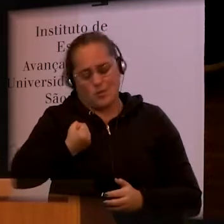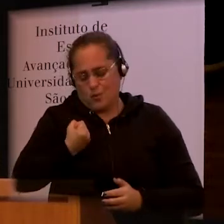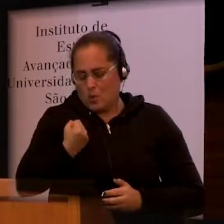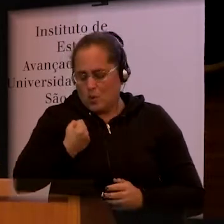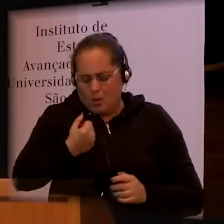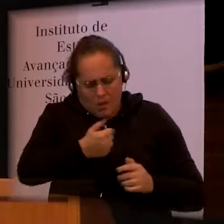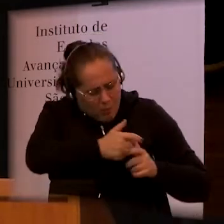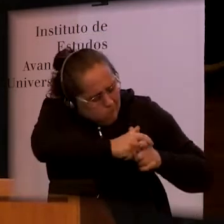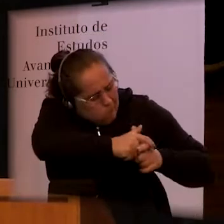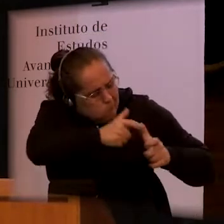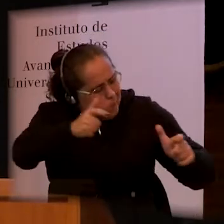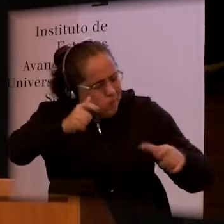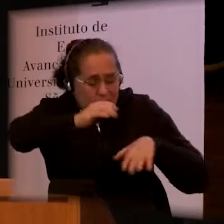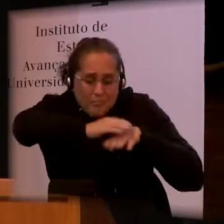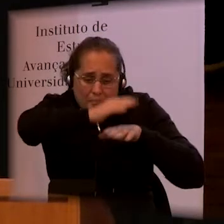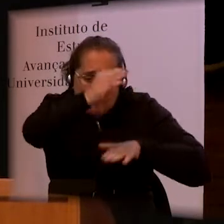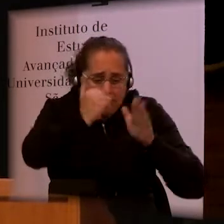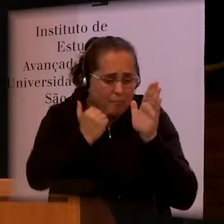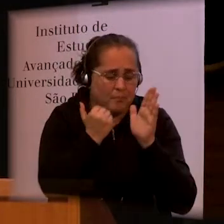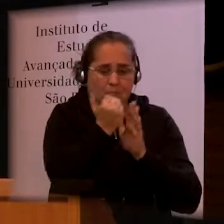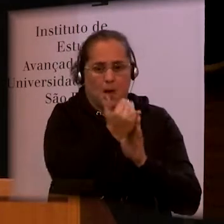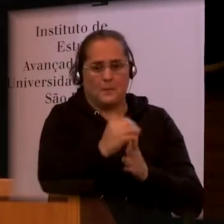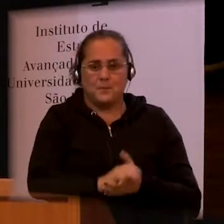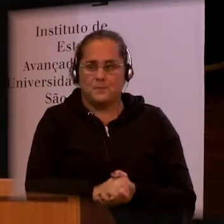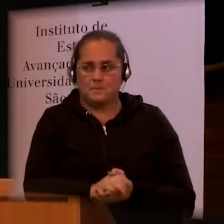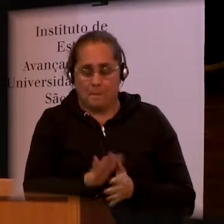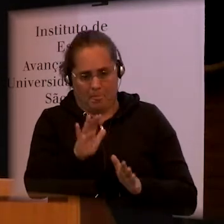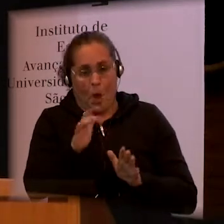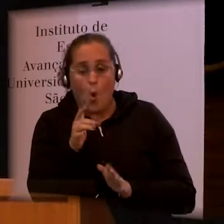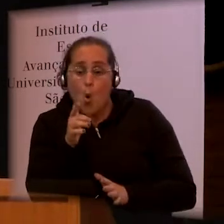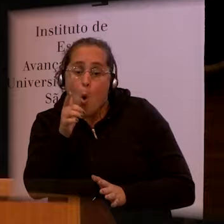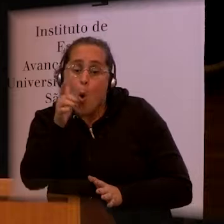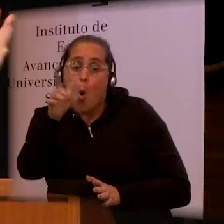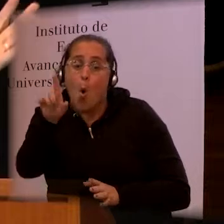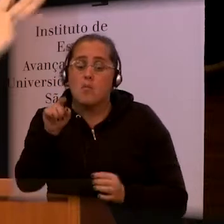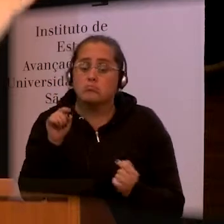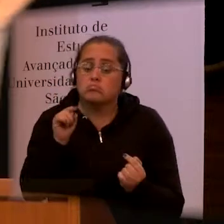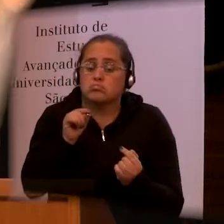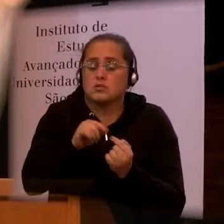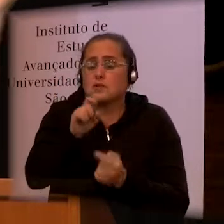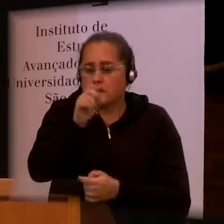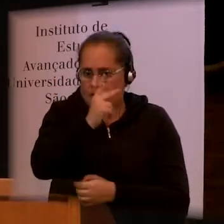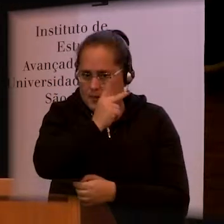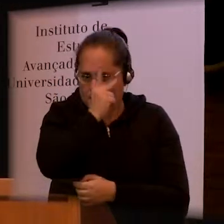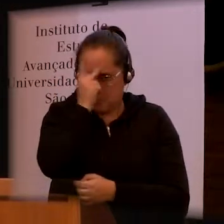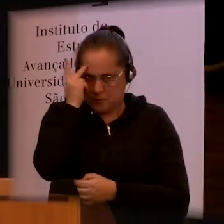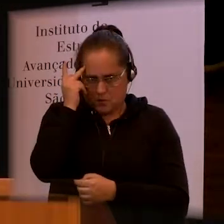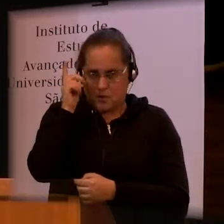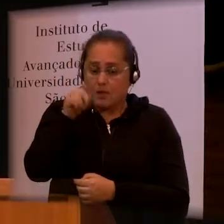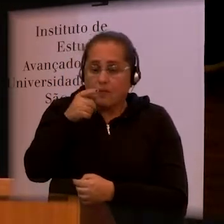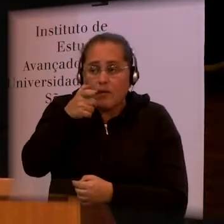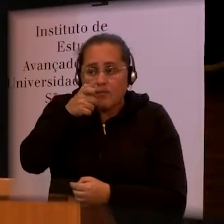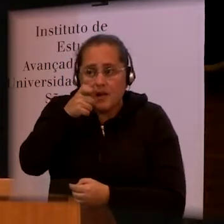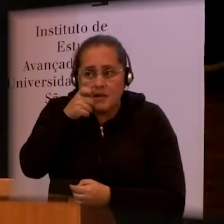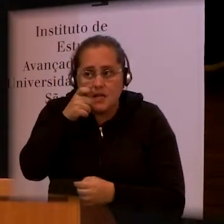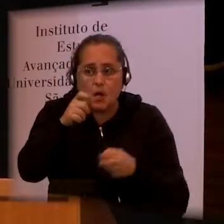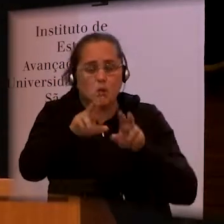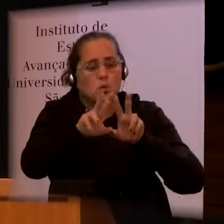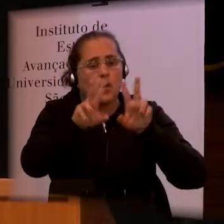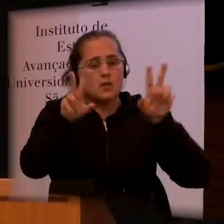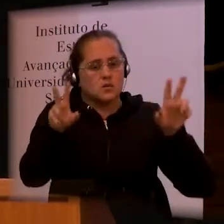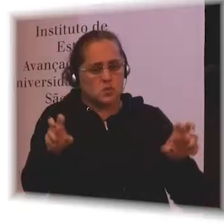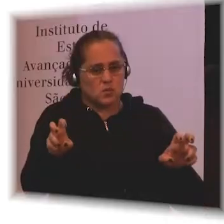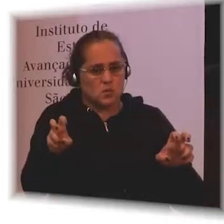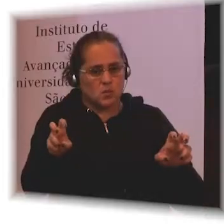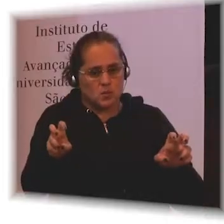So another reason why people in this room may be interested in disability, not just because it is part of the pathway of other conditions